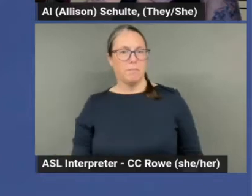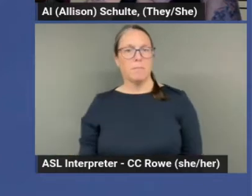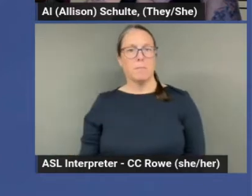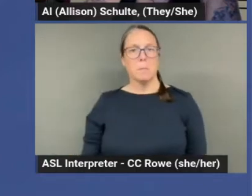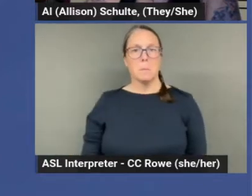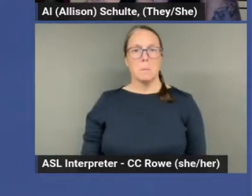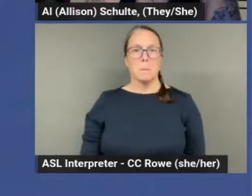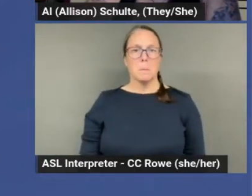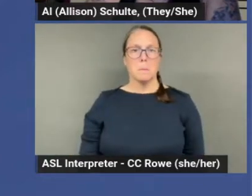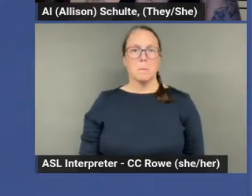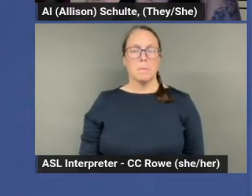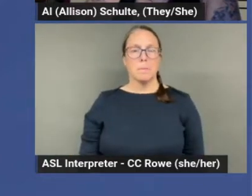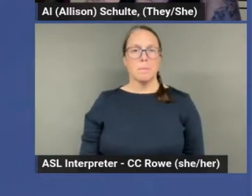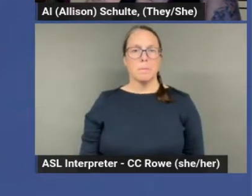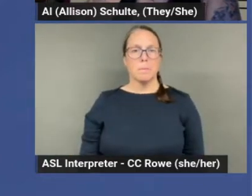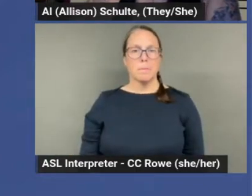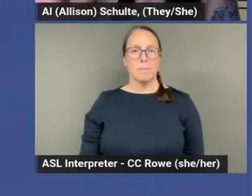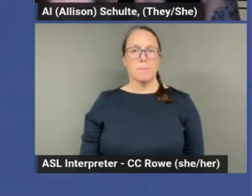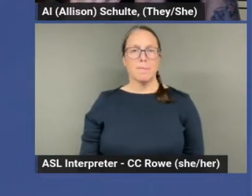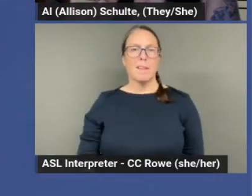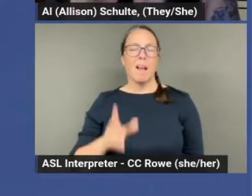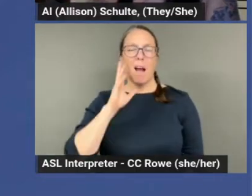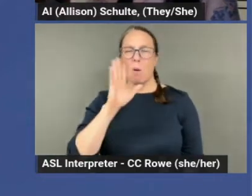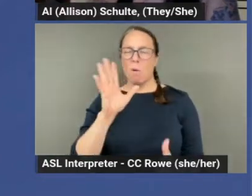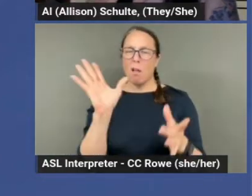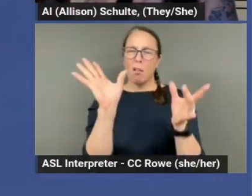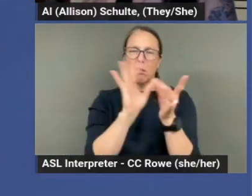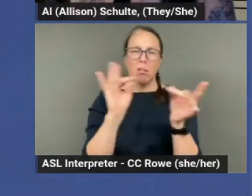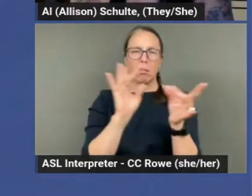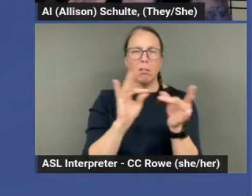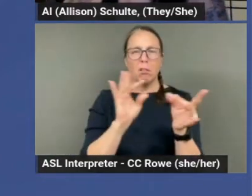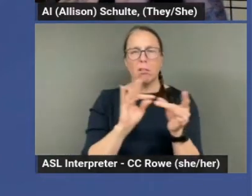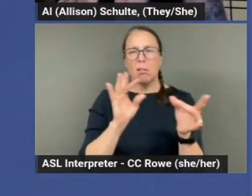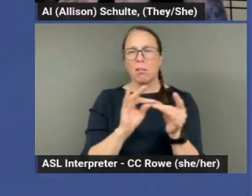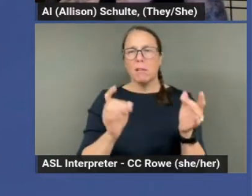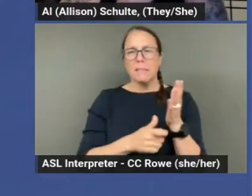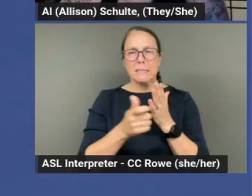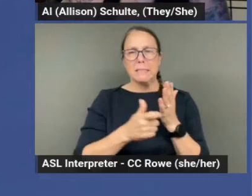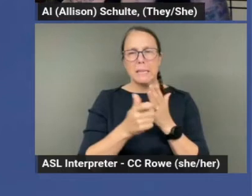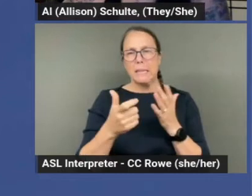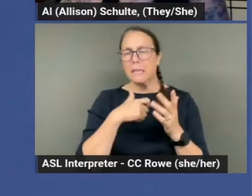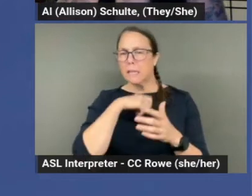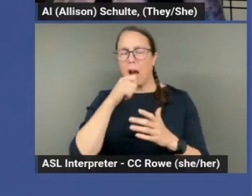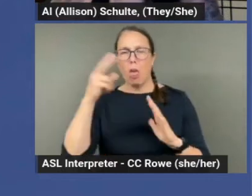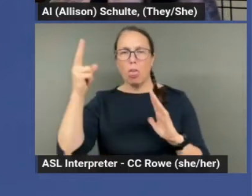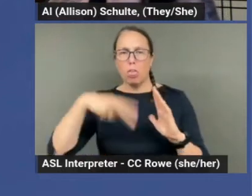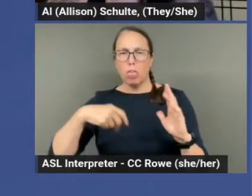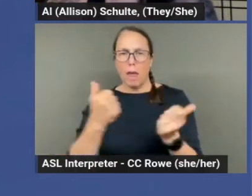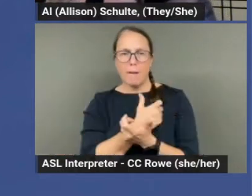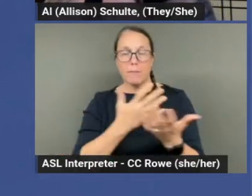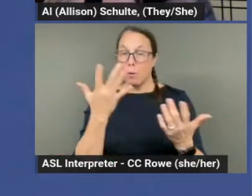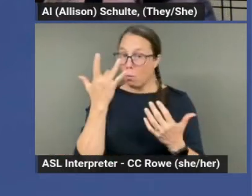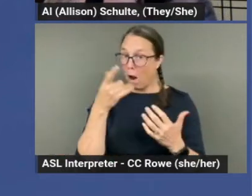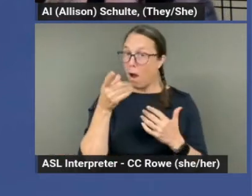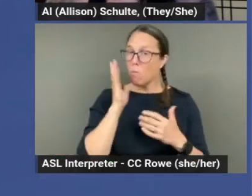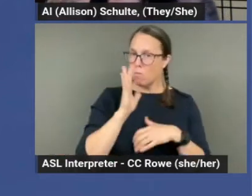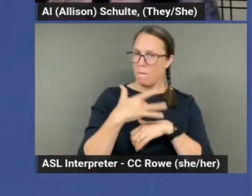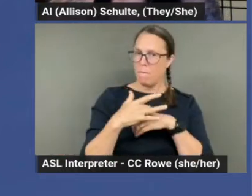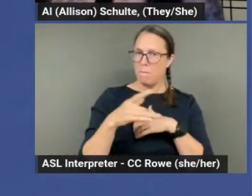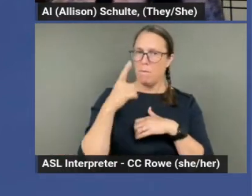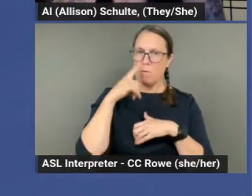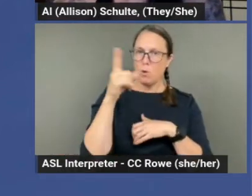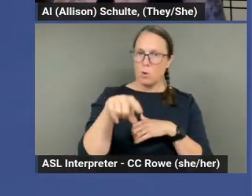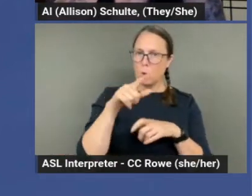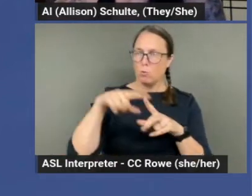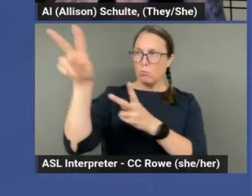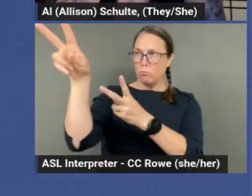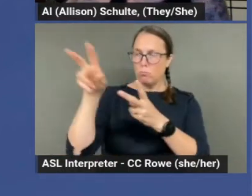And I'm just gonna scan over the zine rather than read everything because it's gonna be available for you to download and